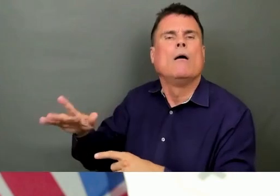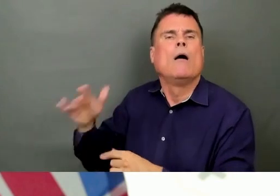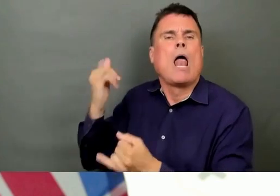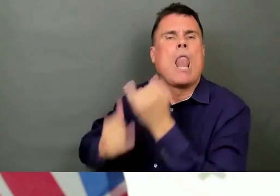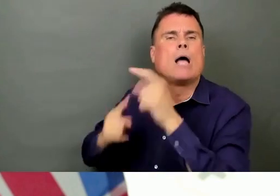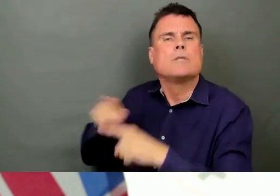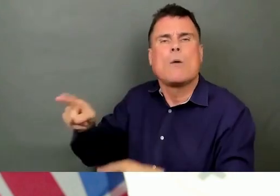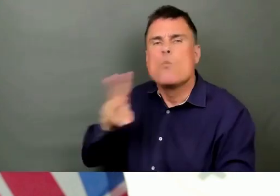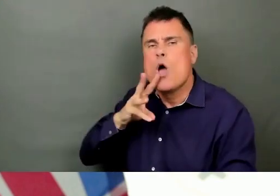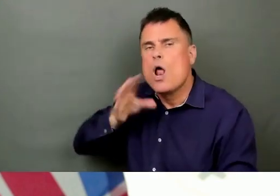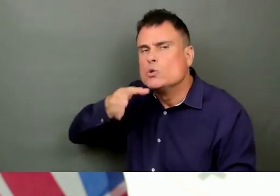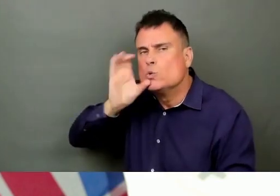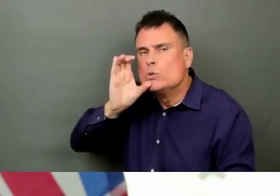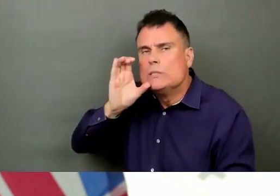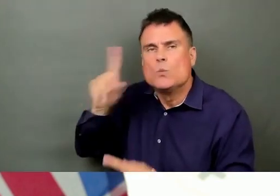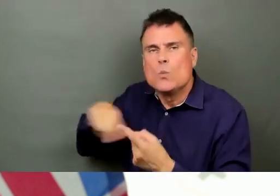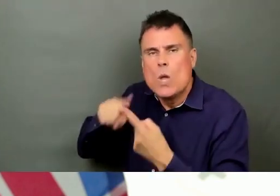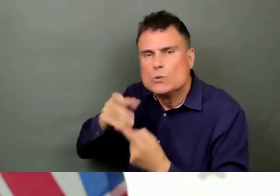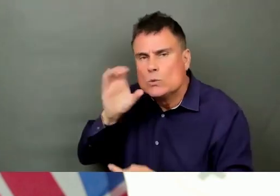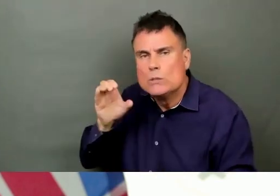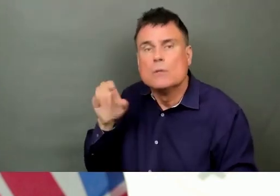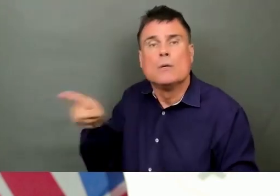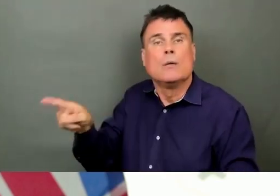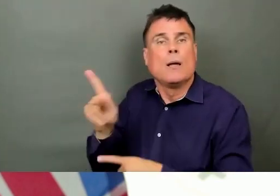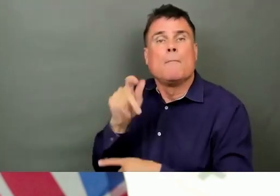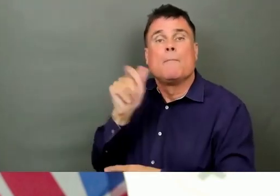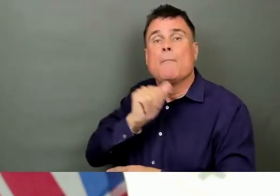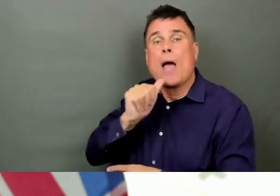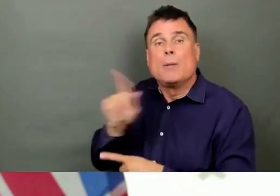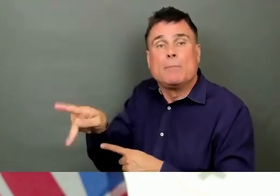dangerous dehydration.